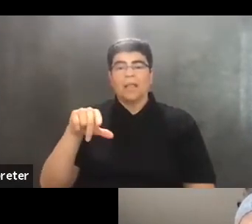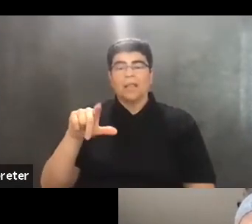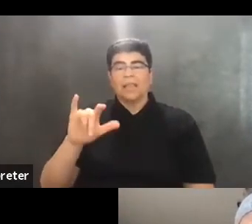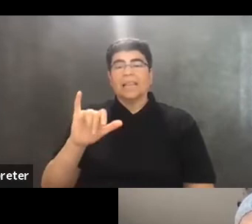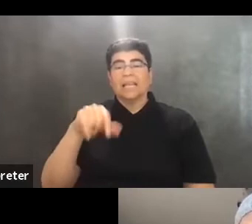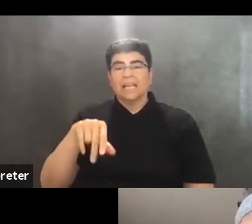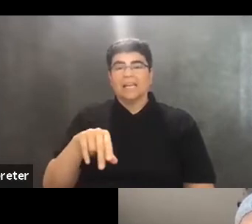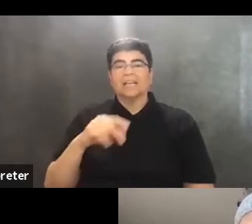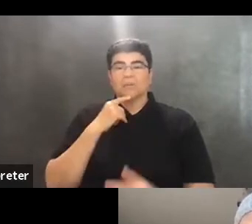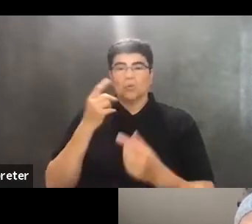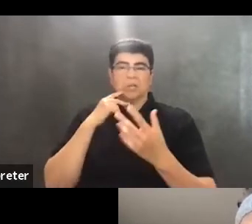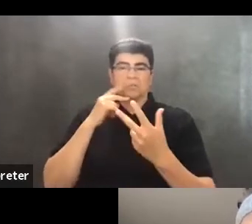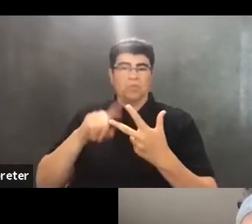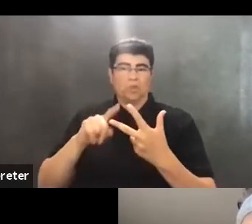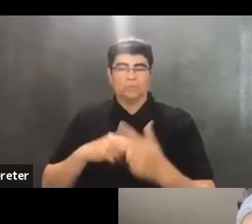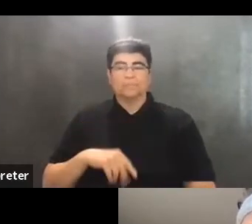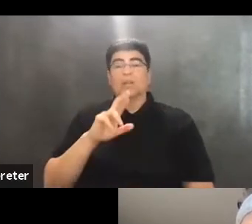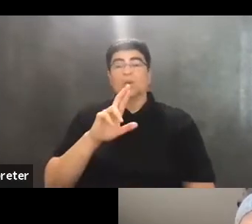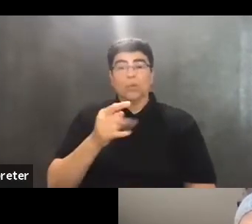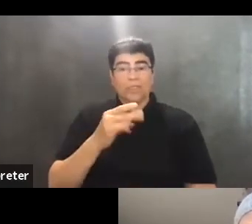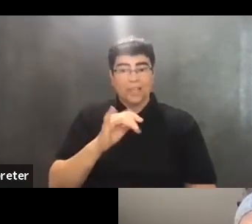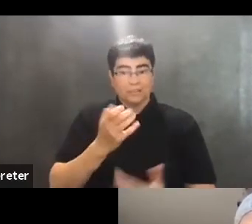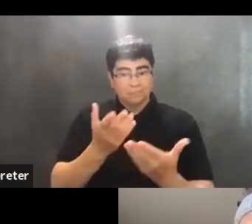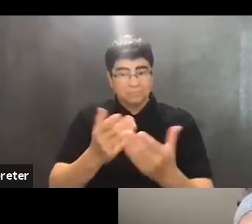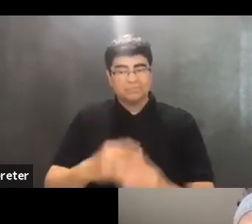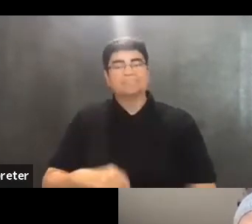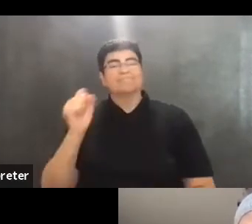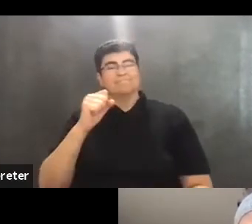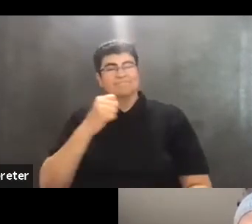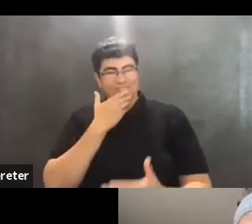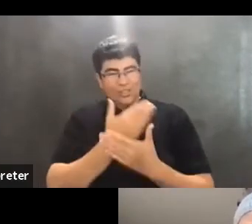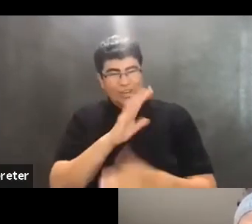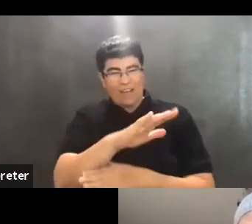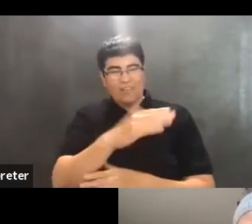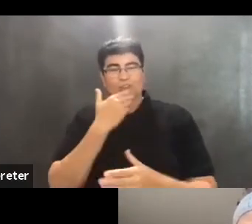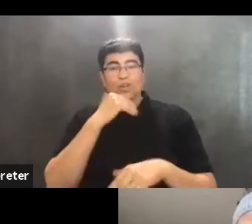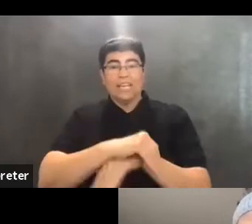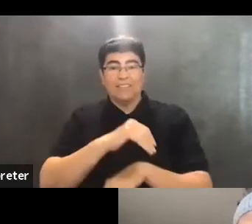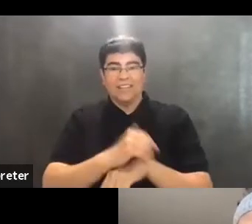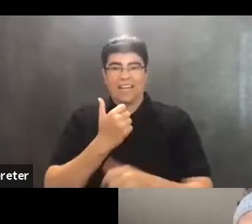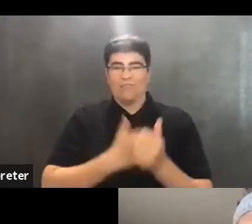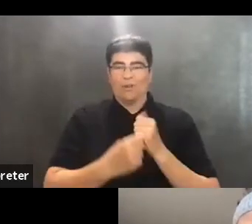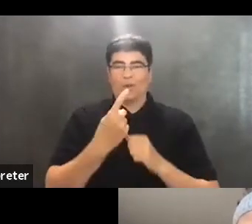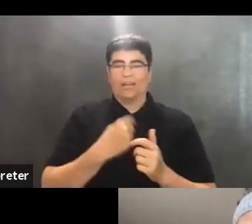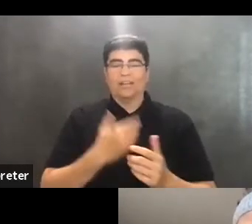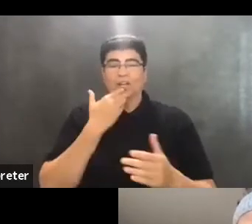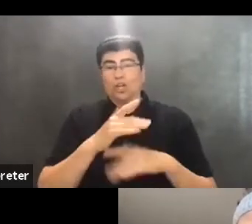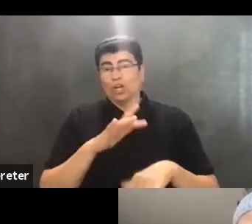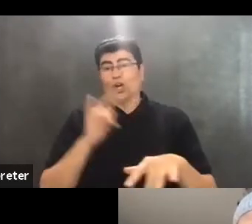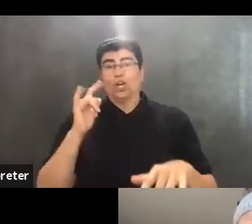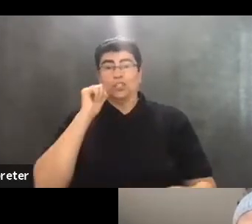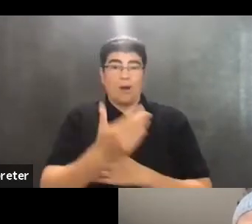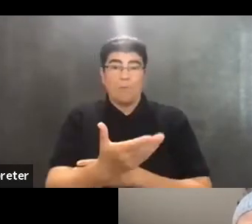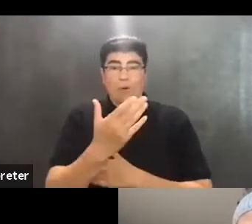please. Okay, good afternoon, good evening, everybody. Good early tomorrow